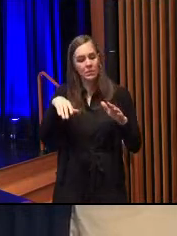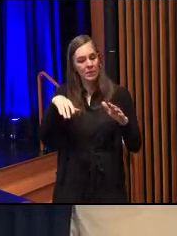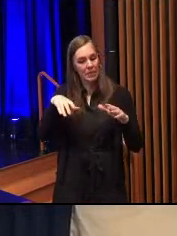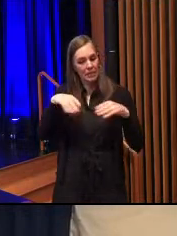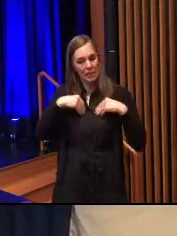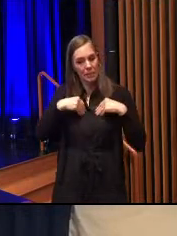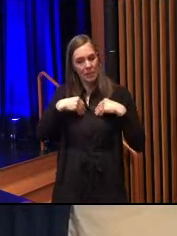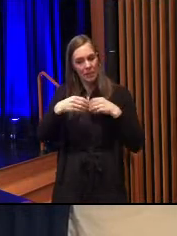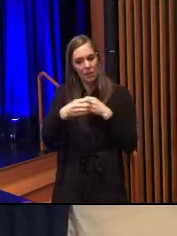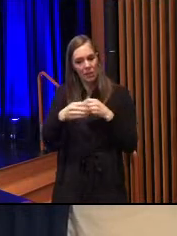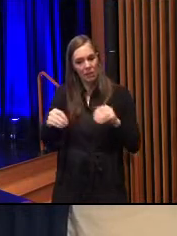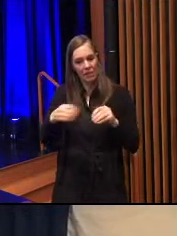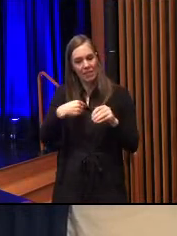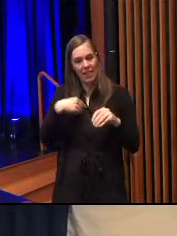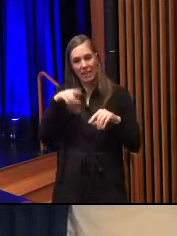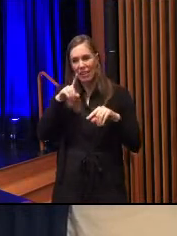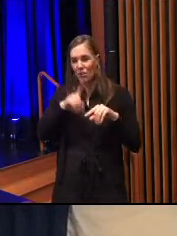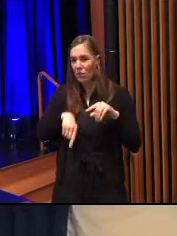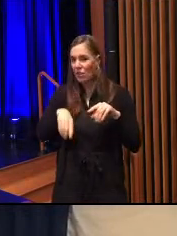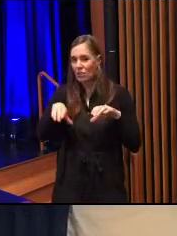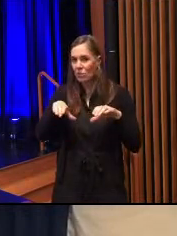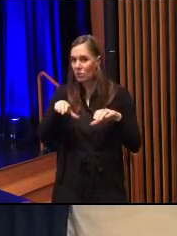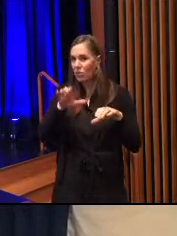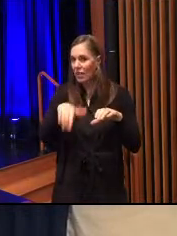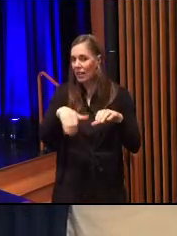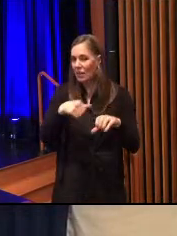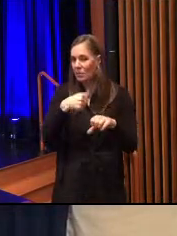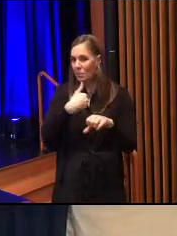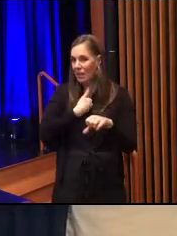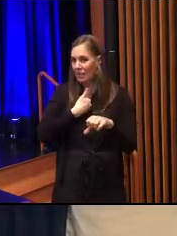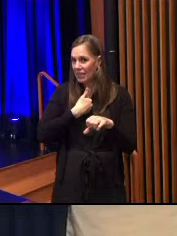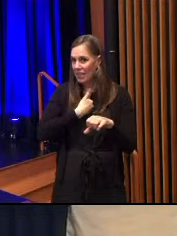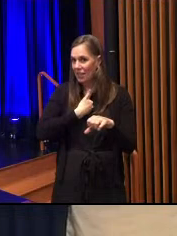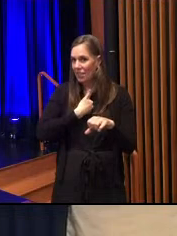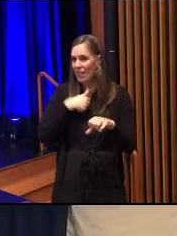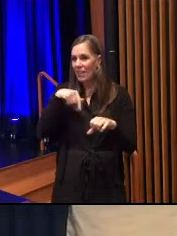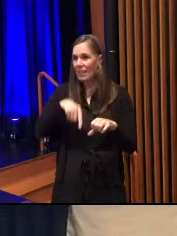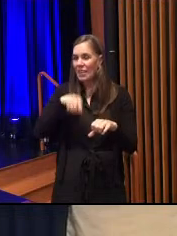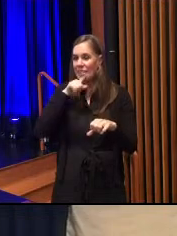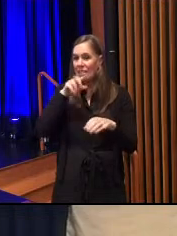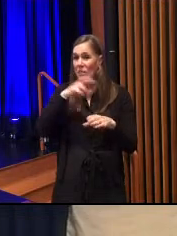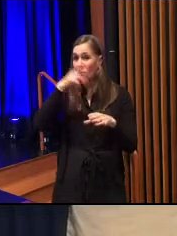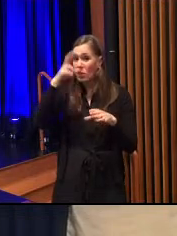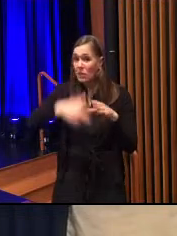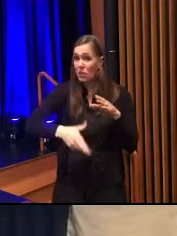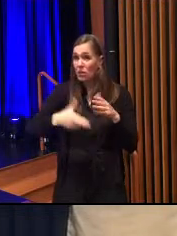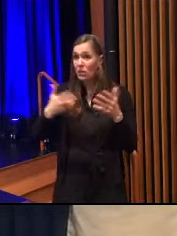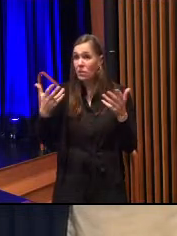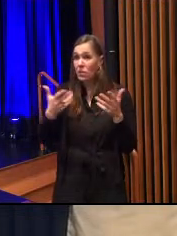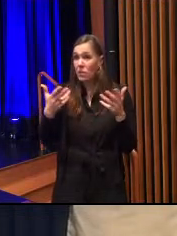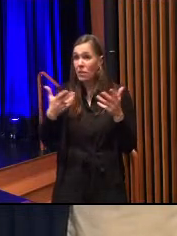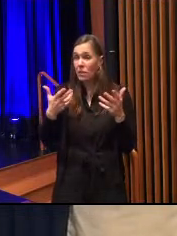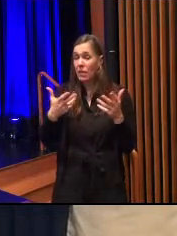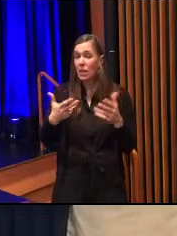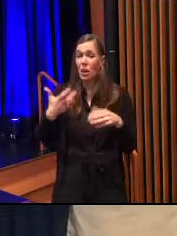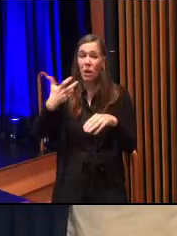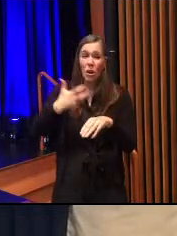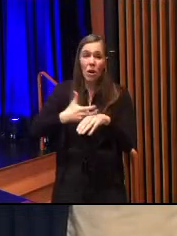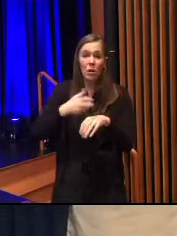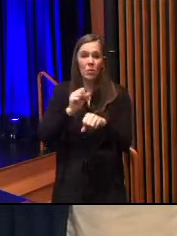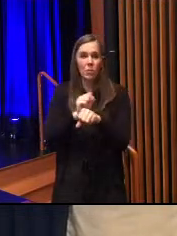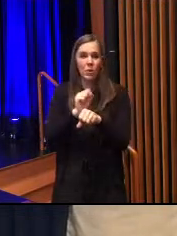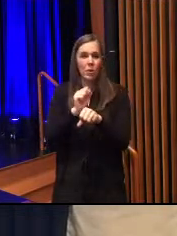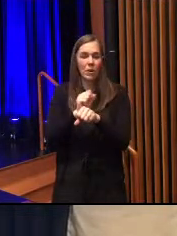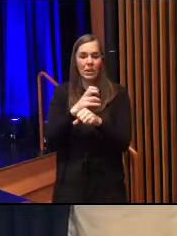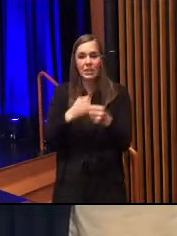So there is no way I could do that by myself. And this is the result of hard work